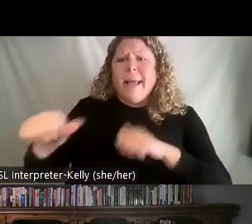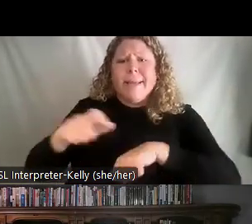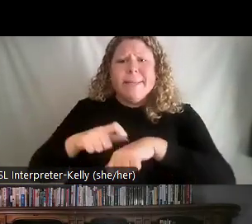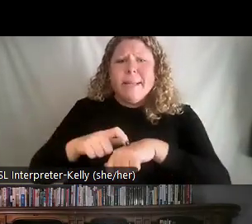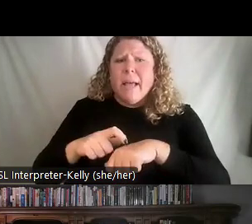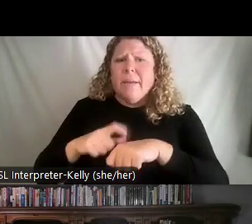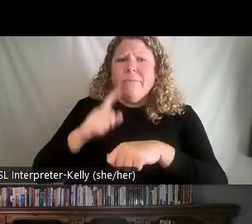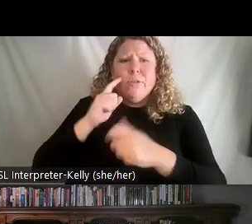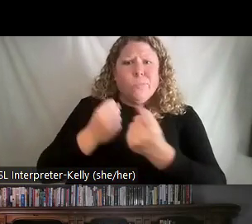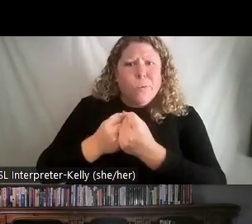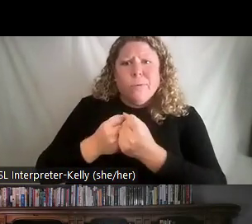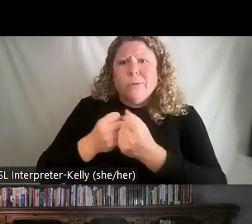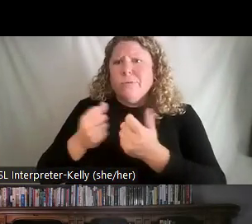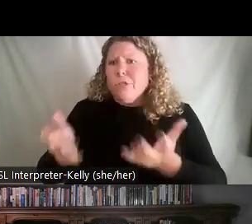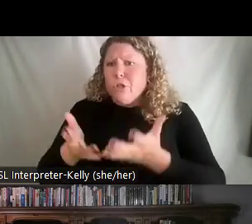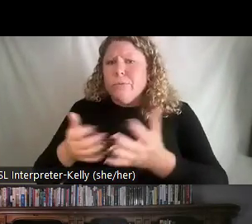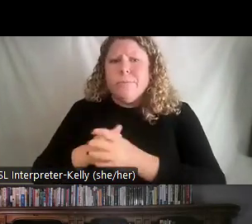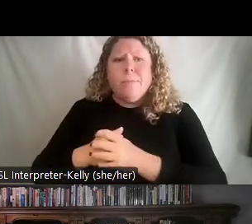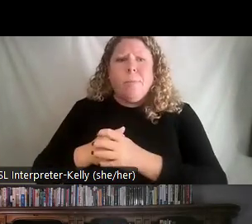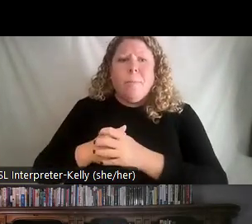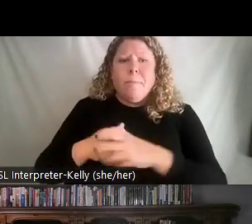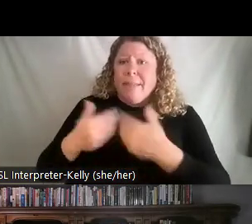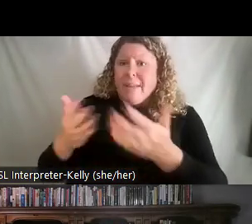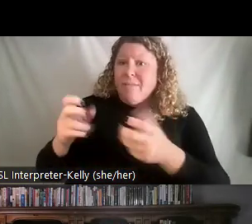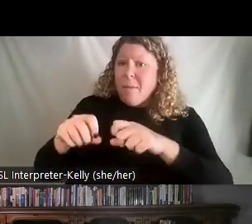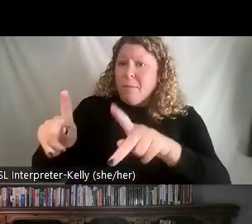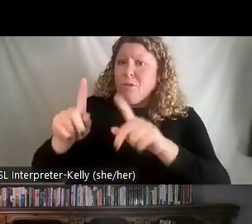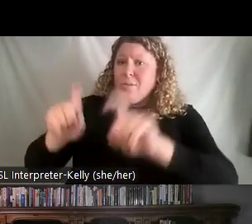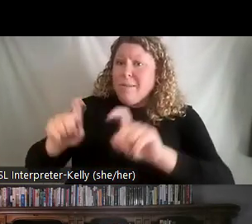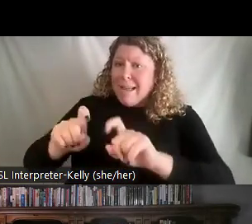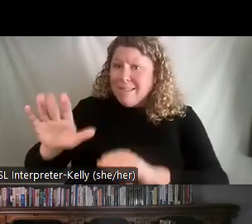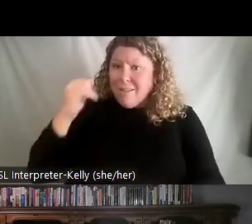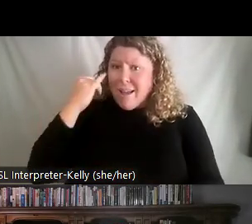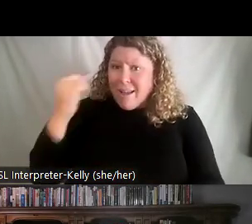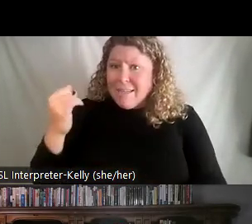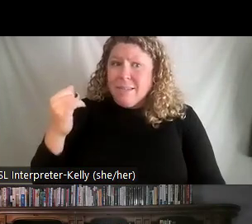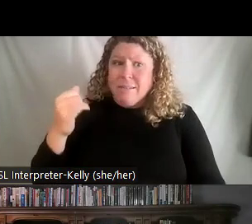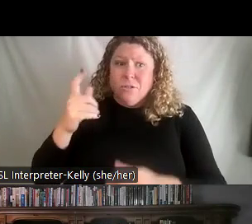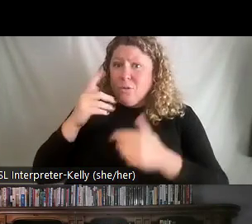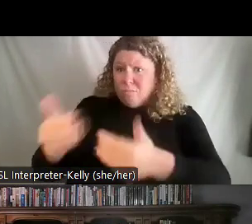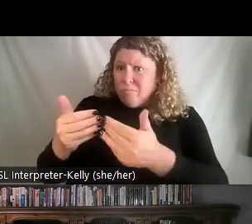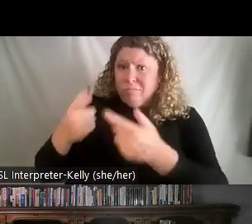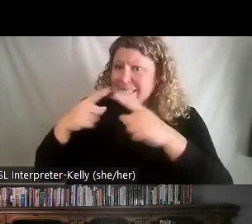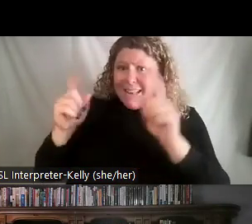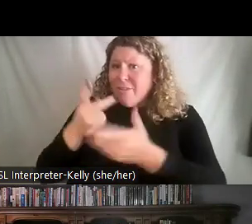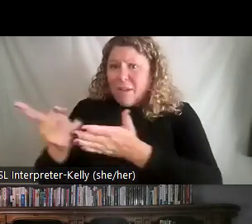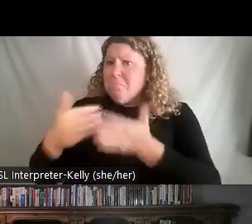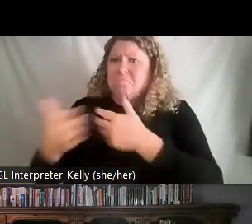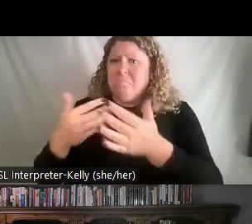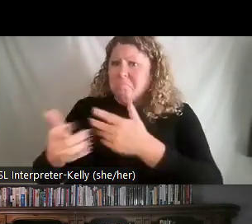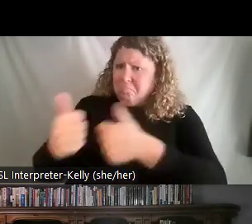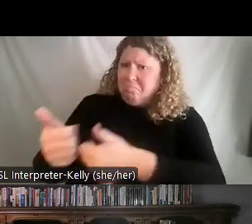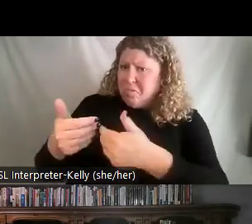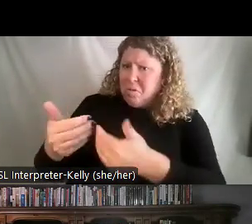need. We need to give them opportunities to test their ideas to make those successes or failures. We have to create